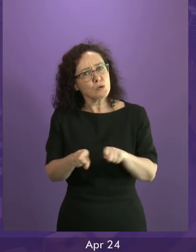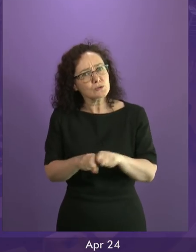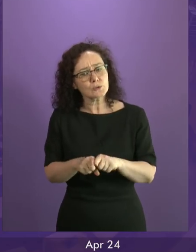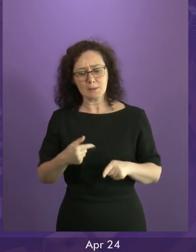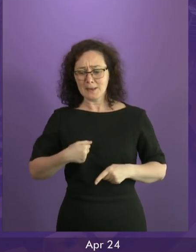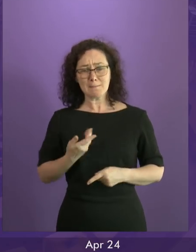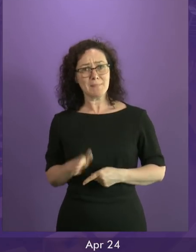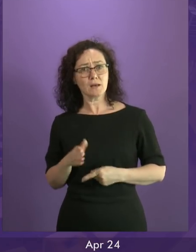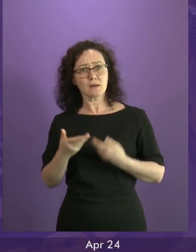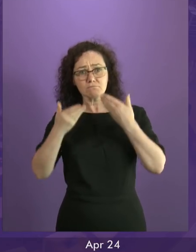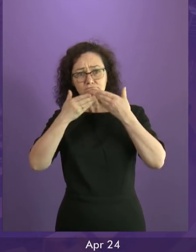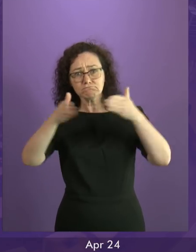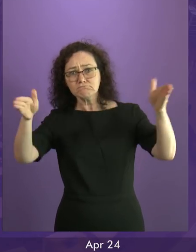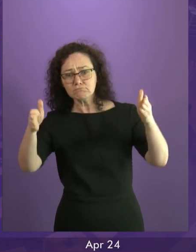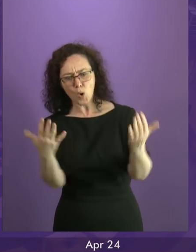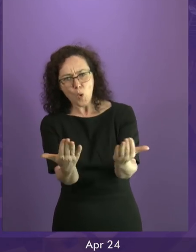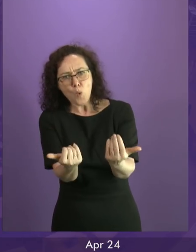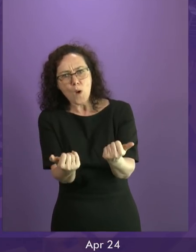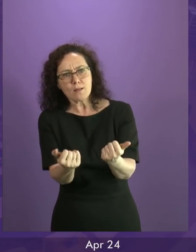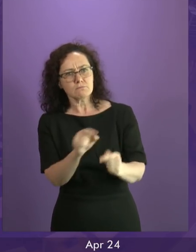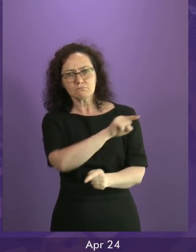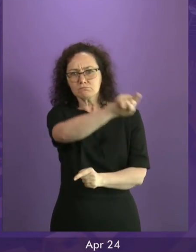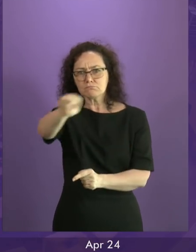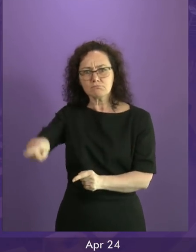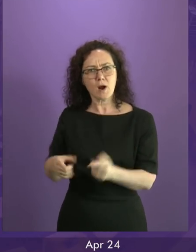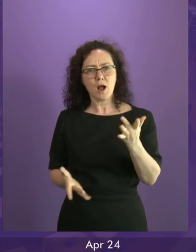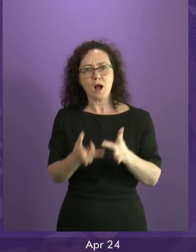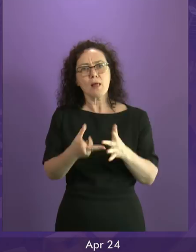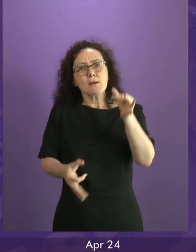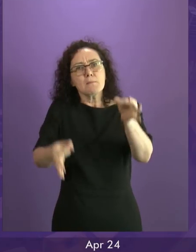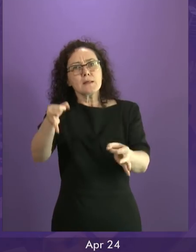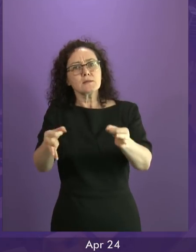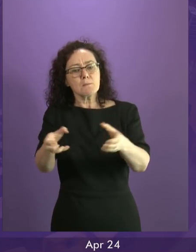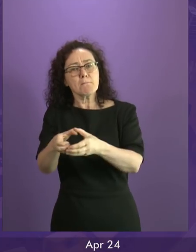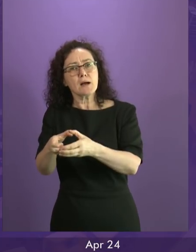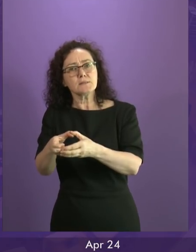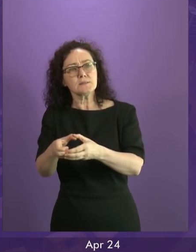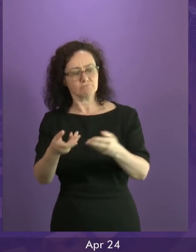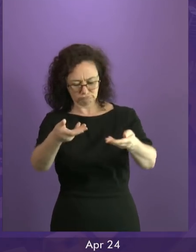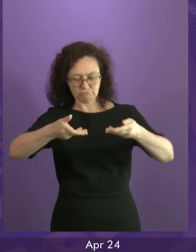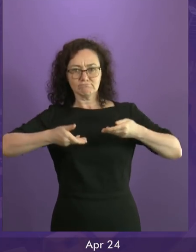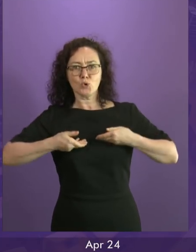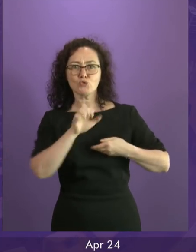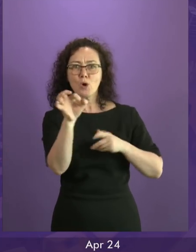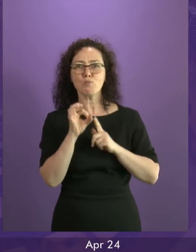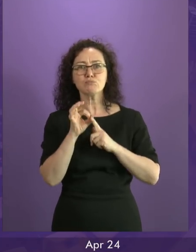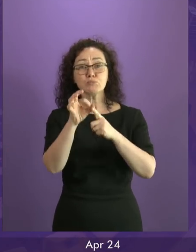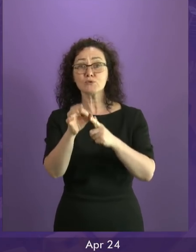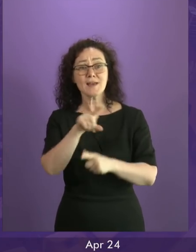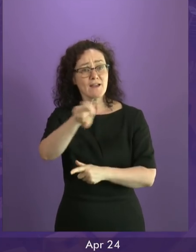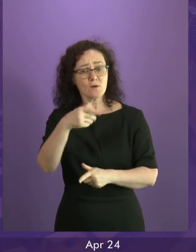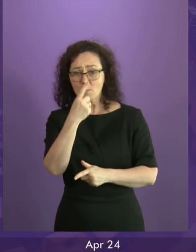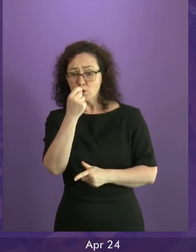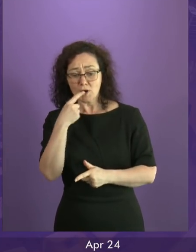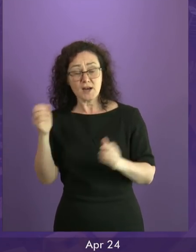invited other parties to come forward with their proposals. And I will be open-minded to that. If we can agree change that can be made